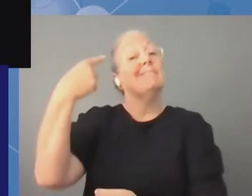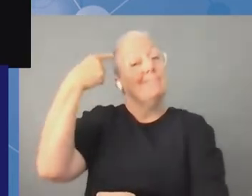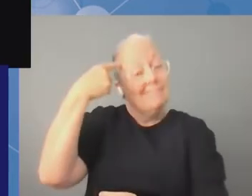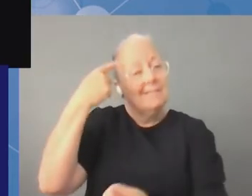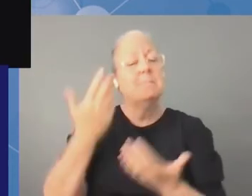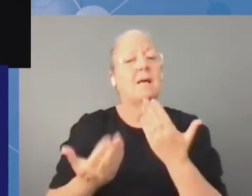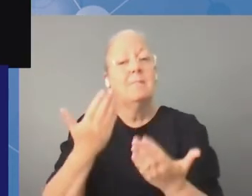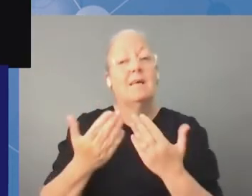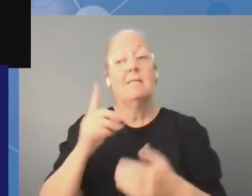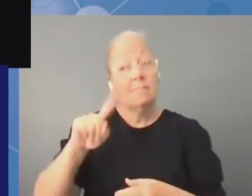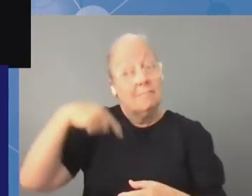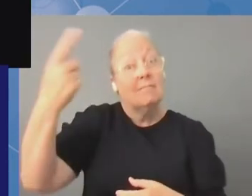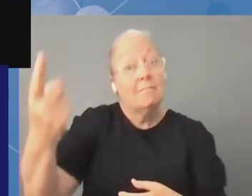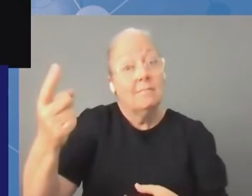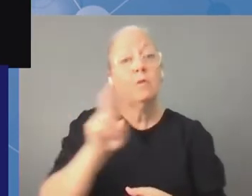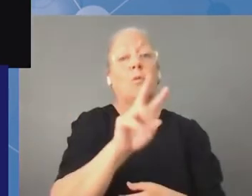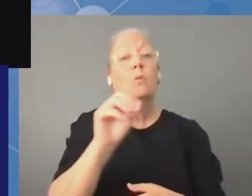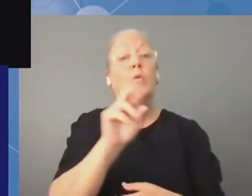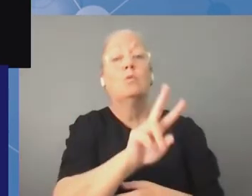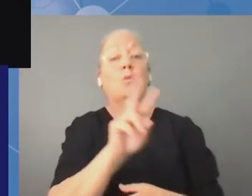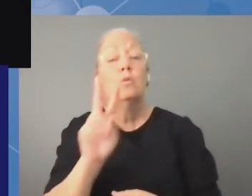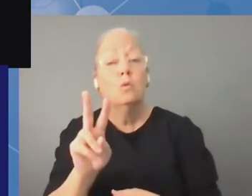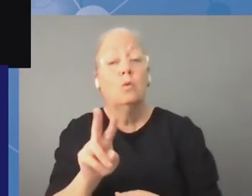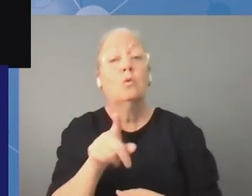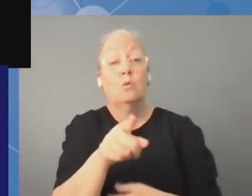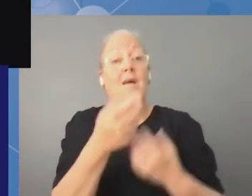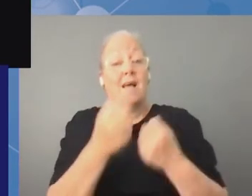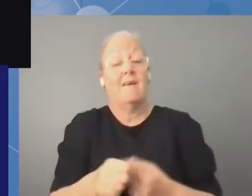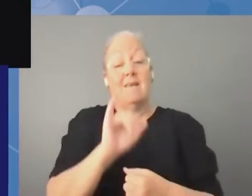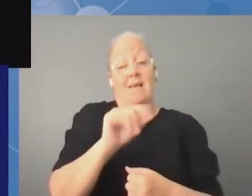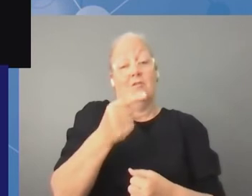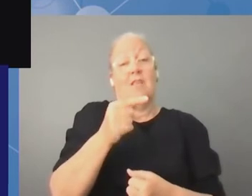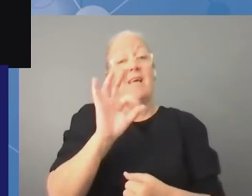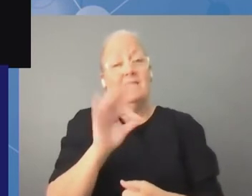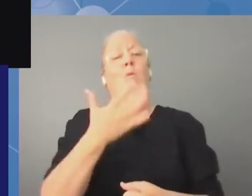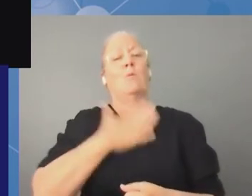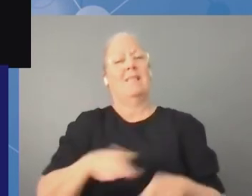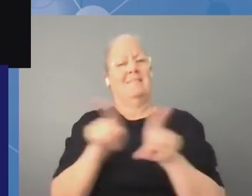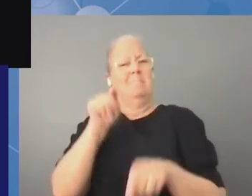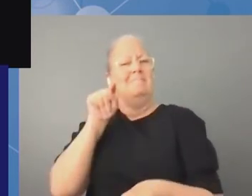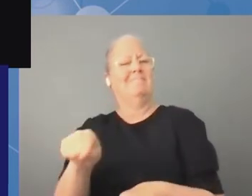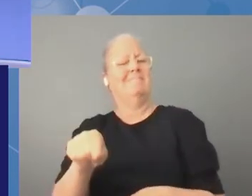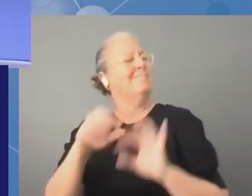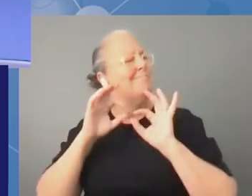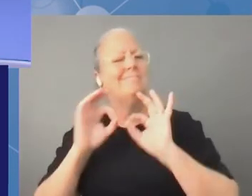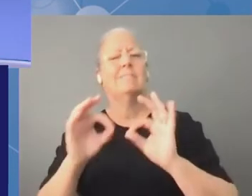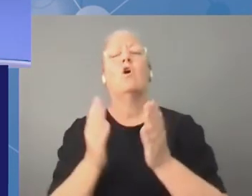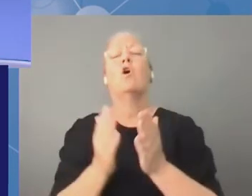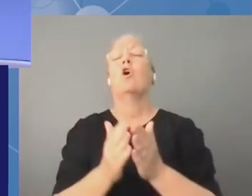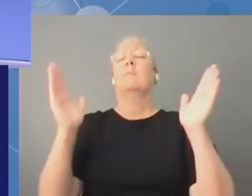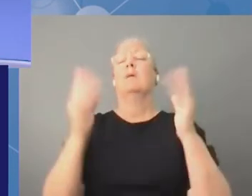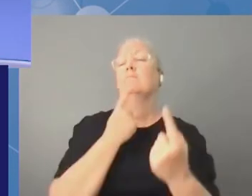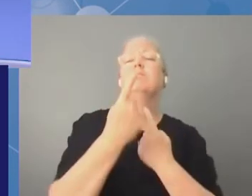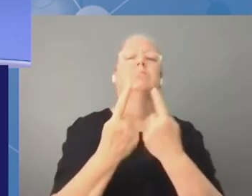years if they bring igf with more formats like that would be much better for our